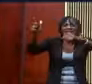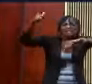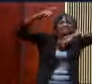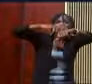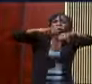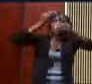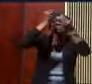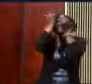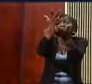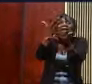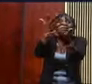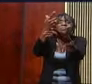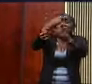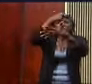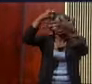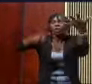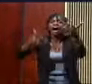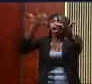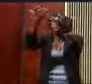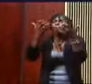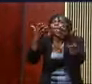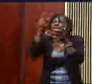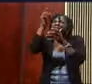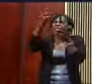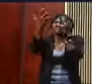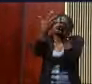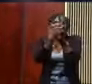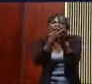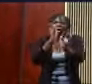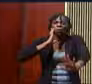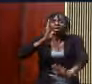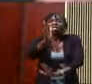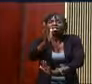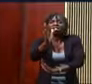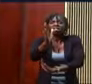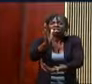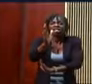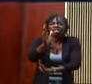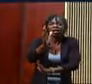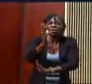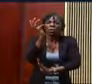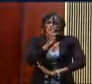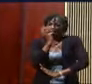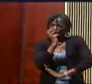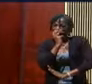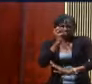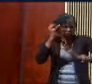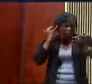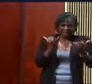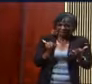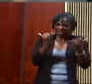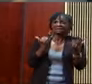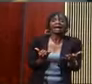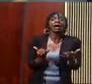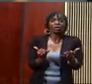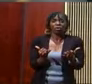you want. Tell him what you want right now! Prayer will hope you.